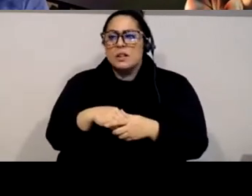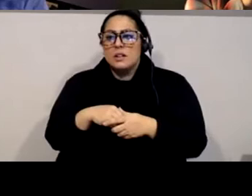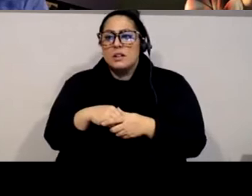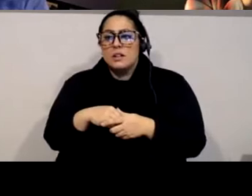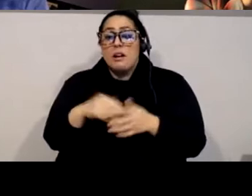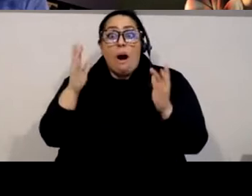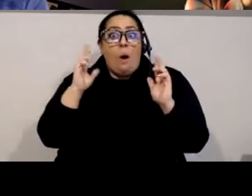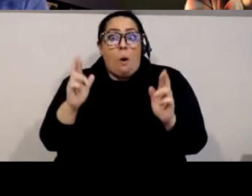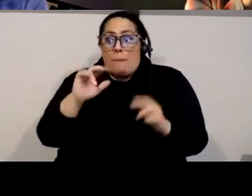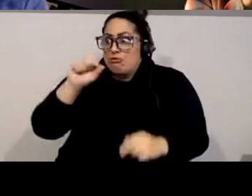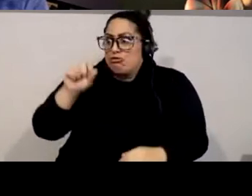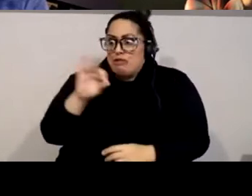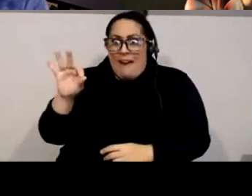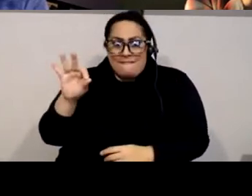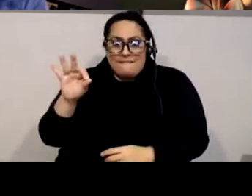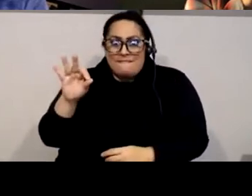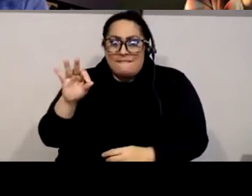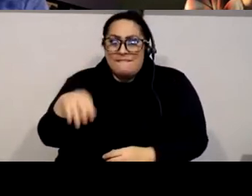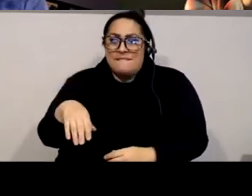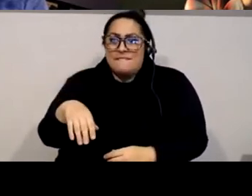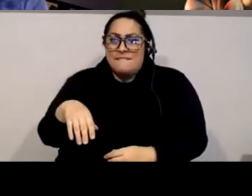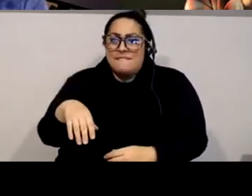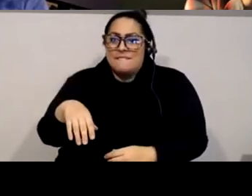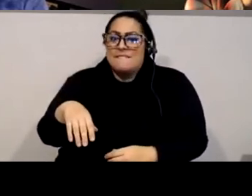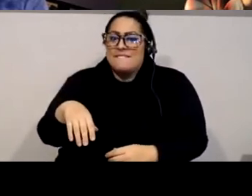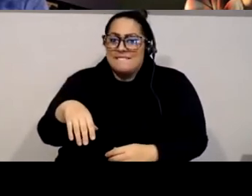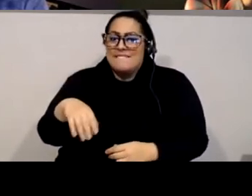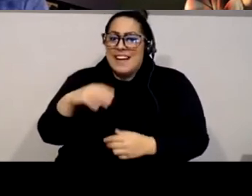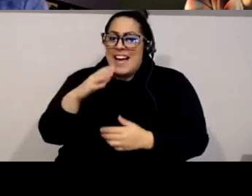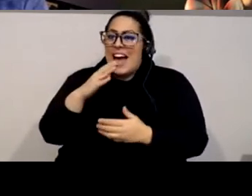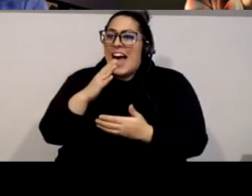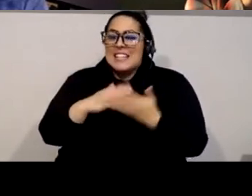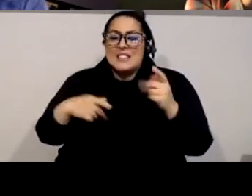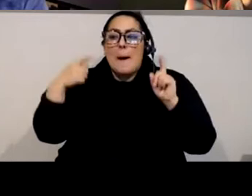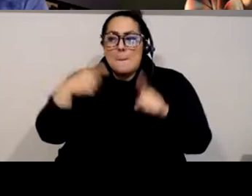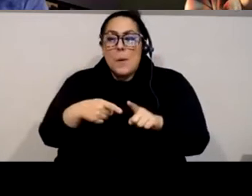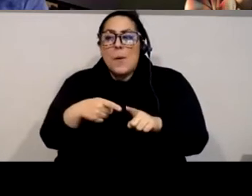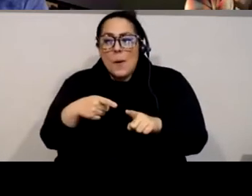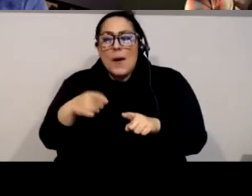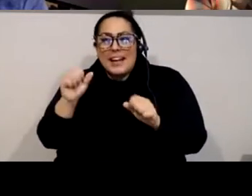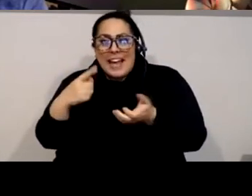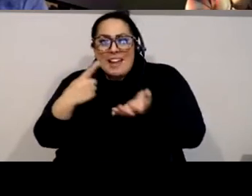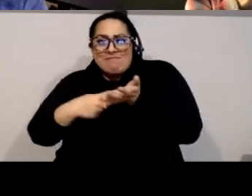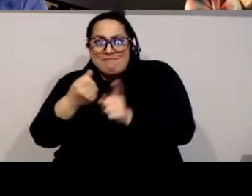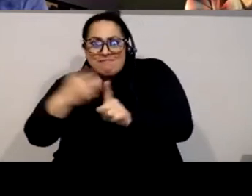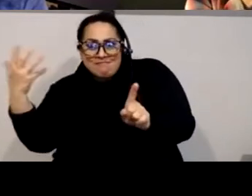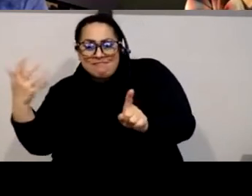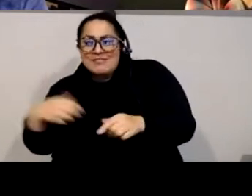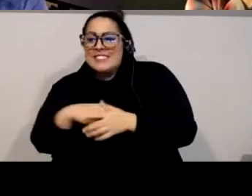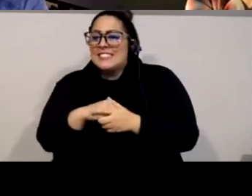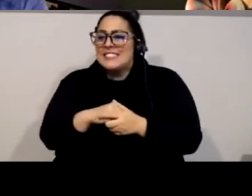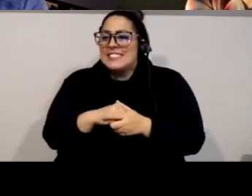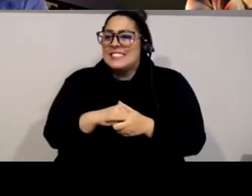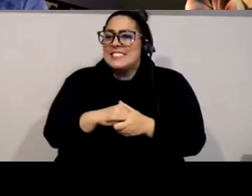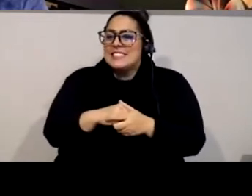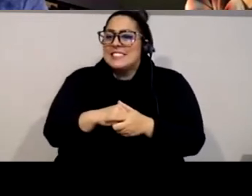Jeff, at some point we can talk a little bit about the in-betweenness that comes up in one of your books about race